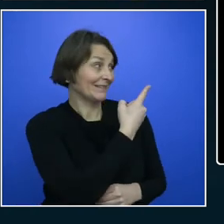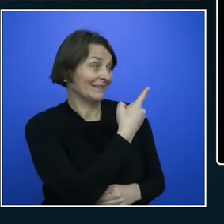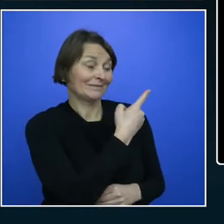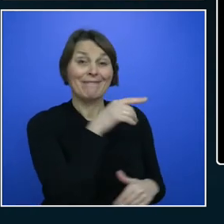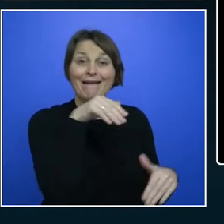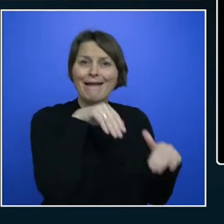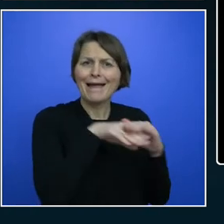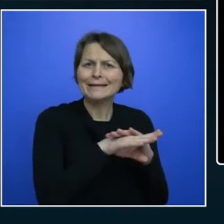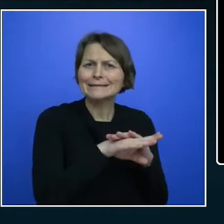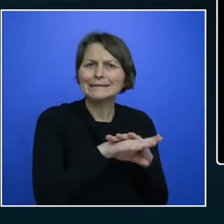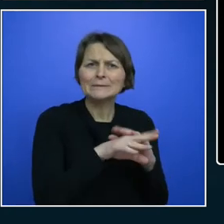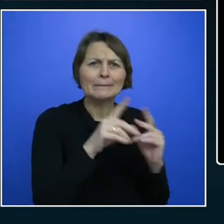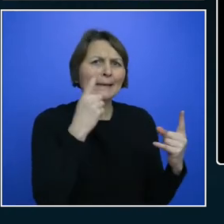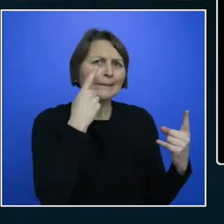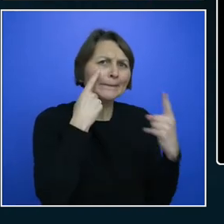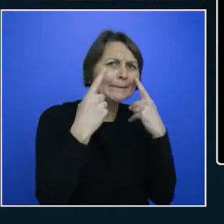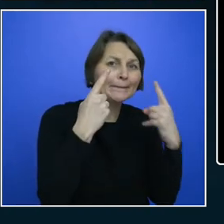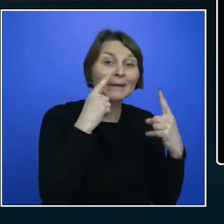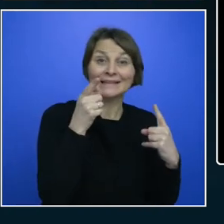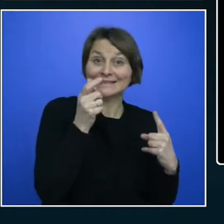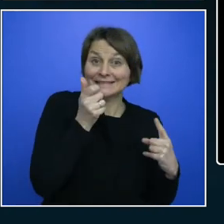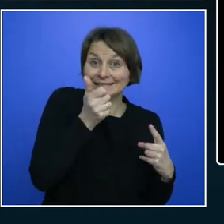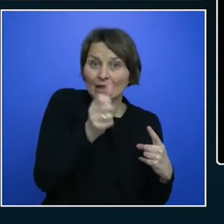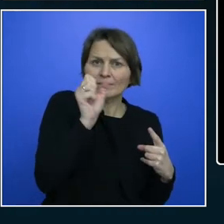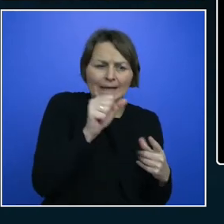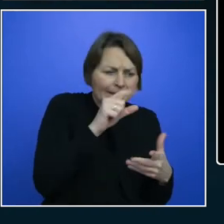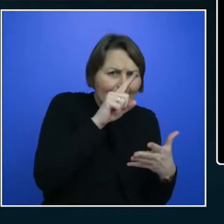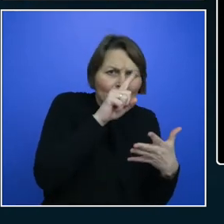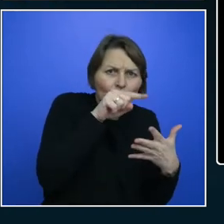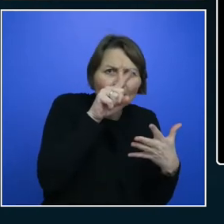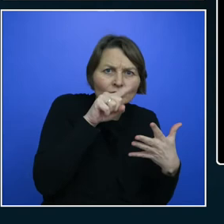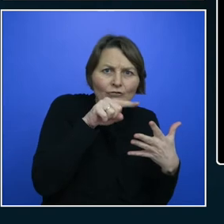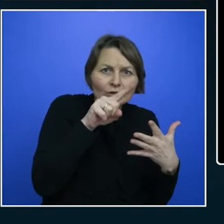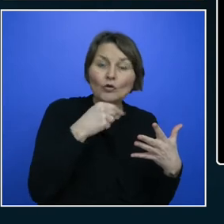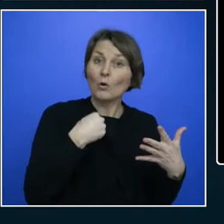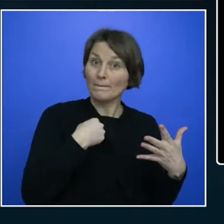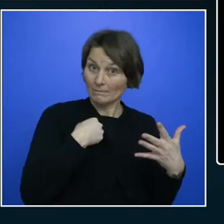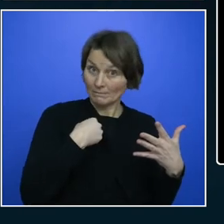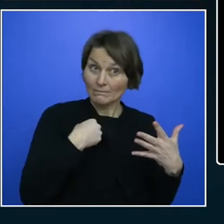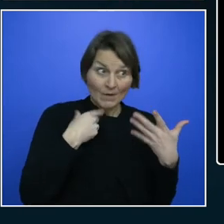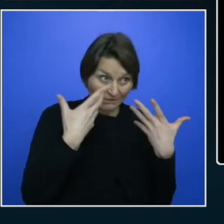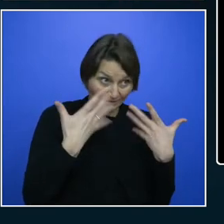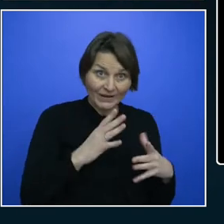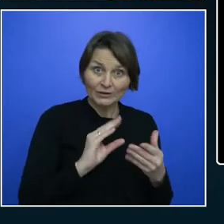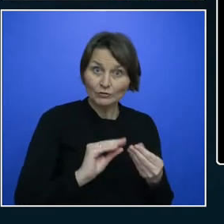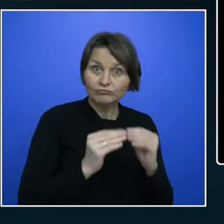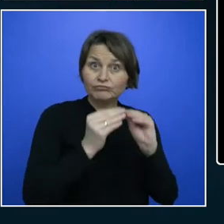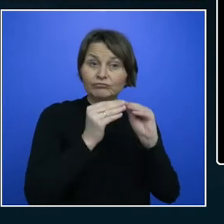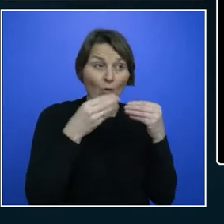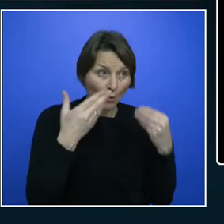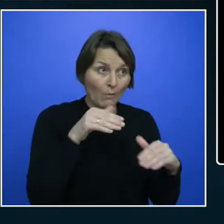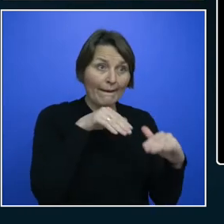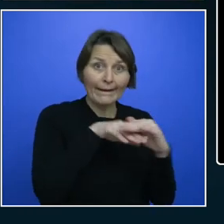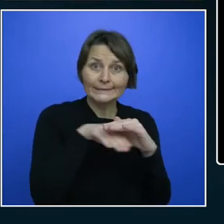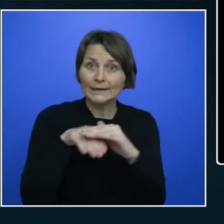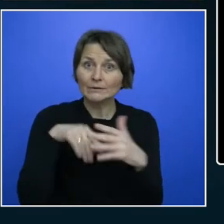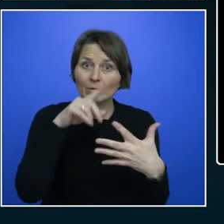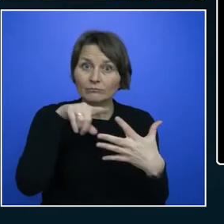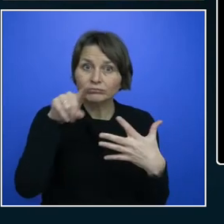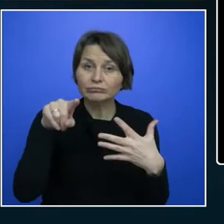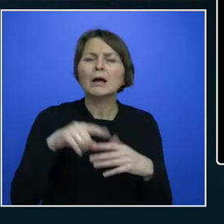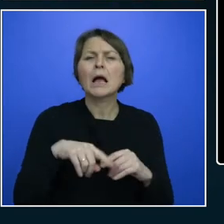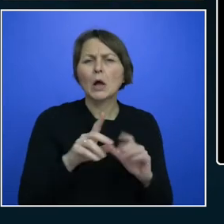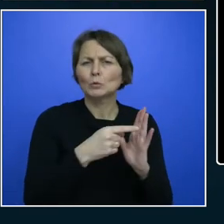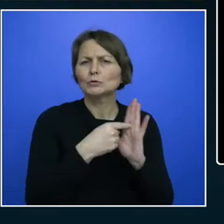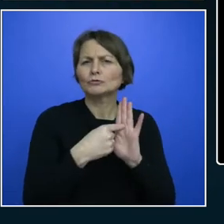throughout your entire development process to make sure that you're accessible. And it uses WCAG 2.1 AA compliance. And I'm going to do a demo for you